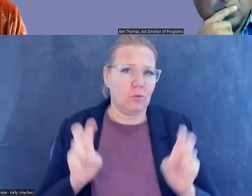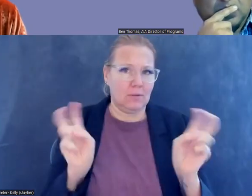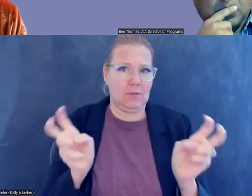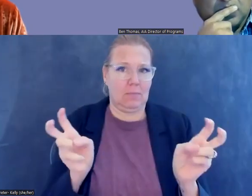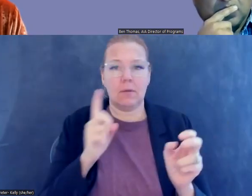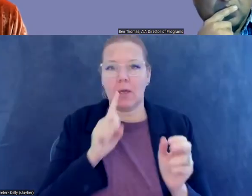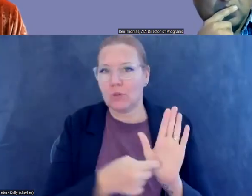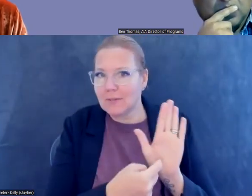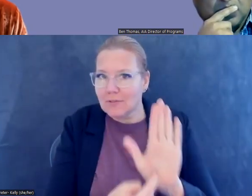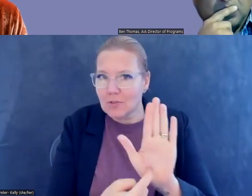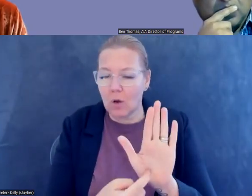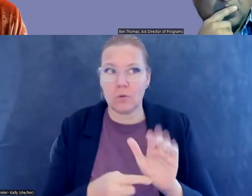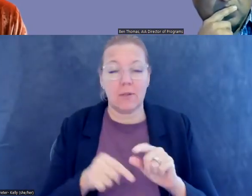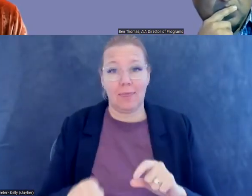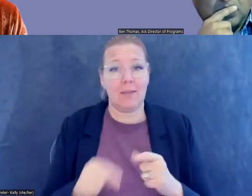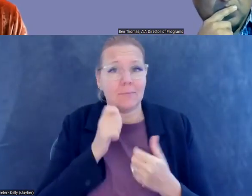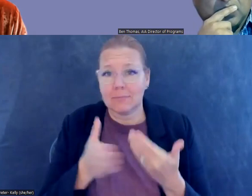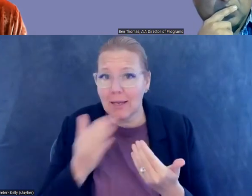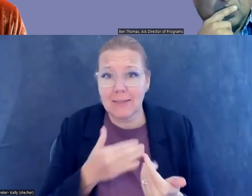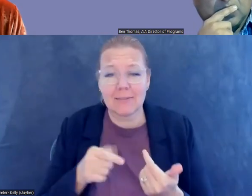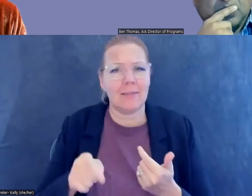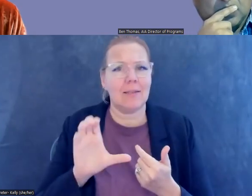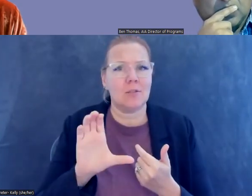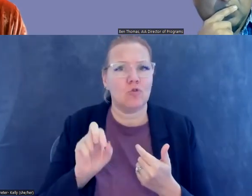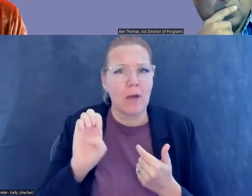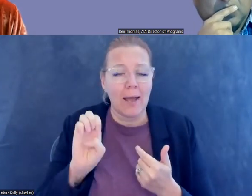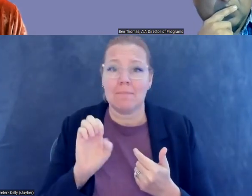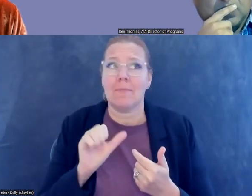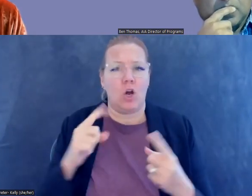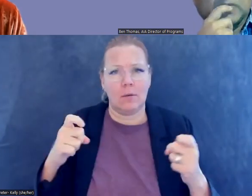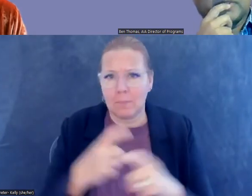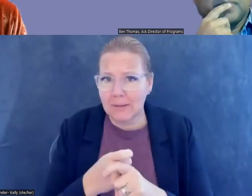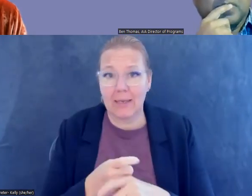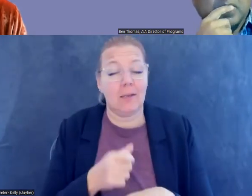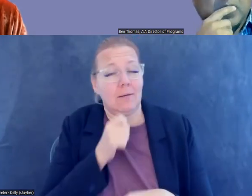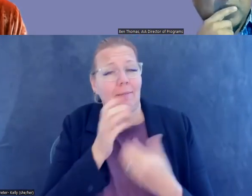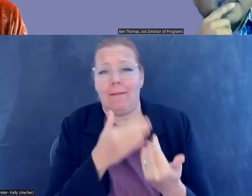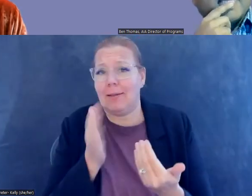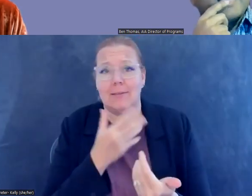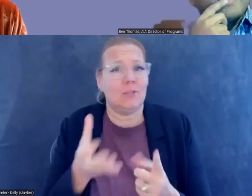really shows just how complex these crimes are and how difficult it is to combat them. Um,